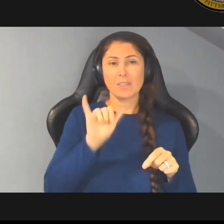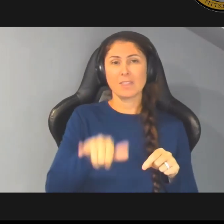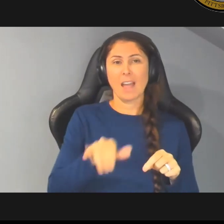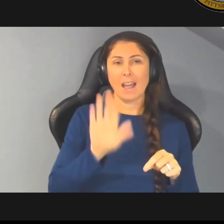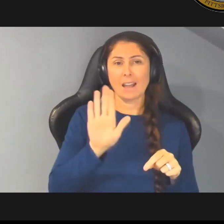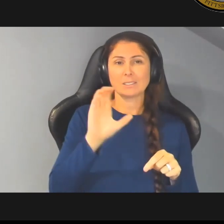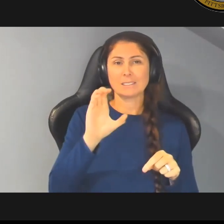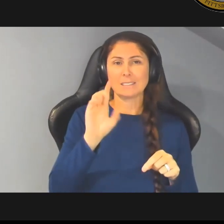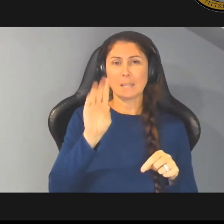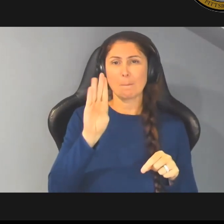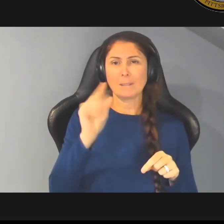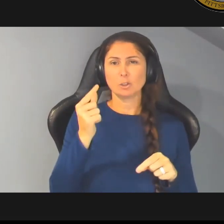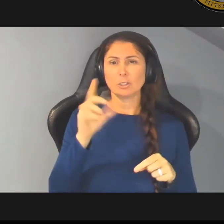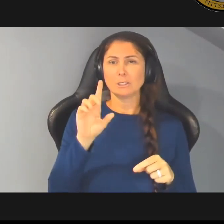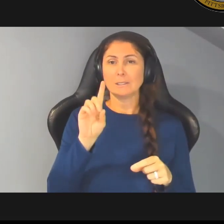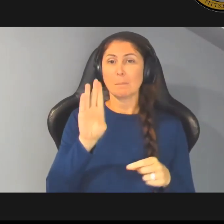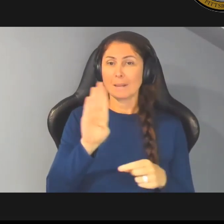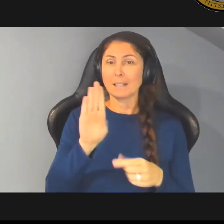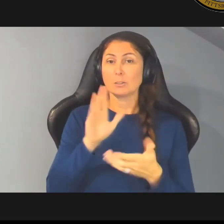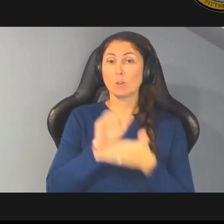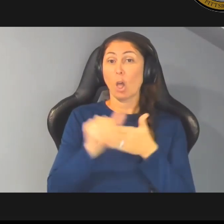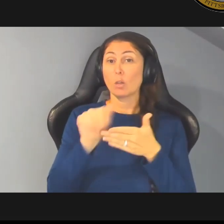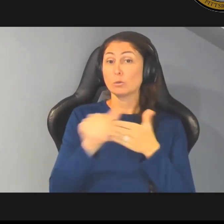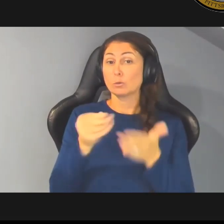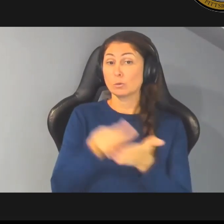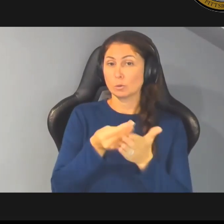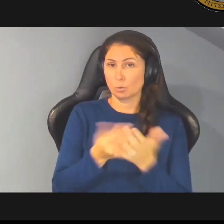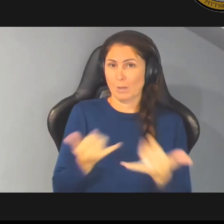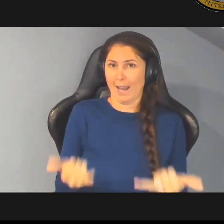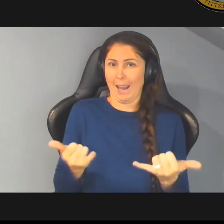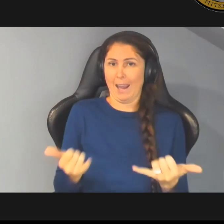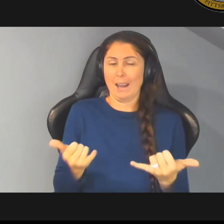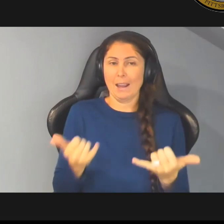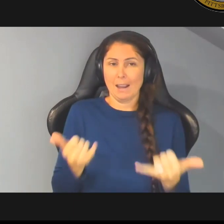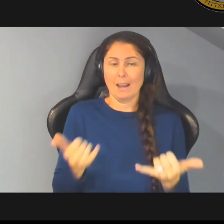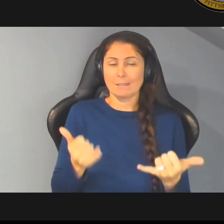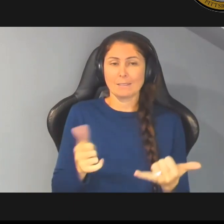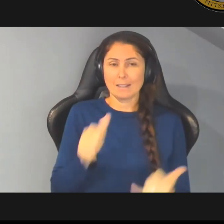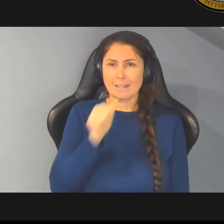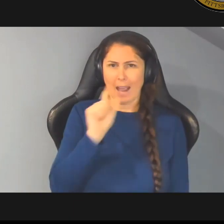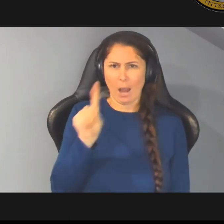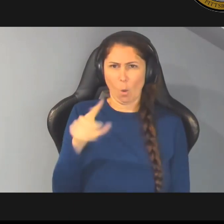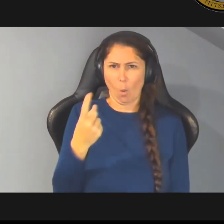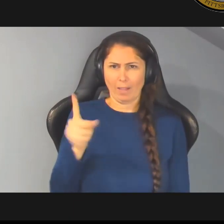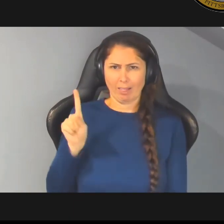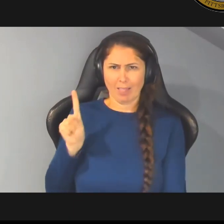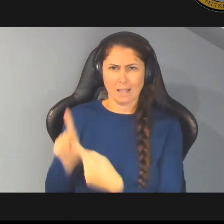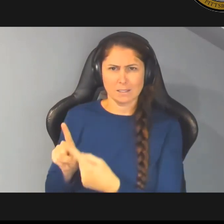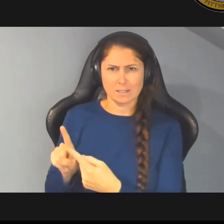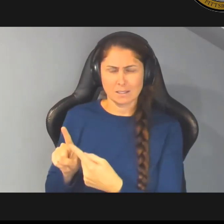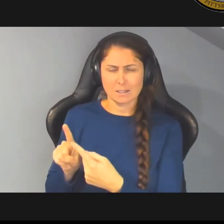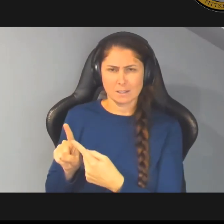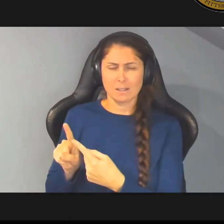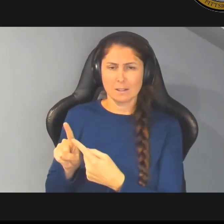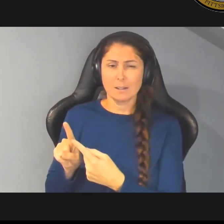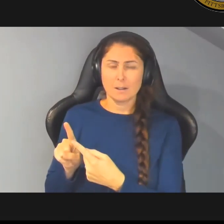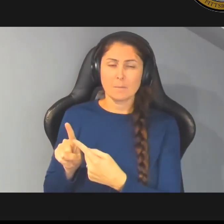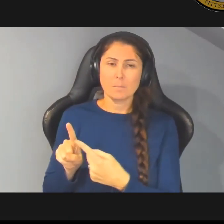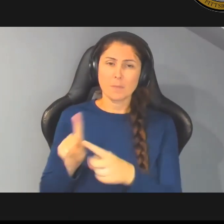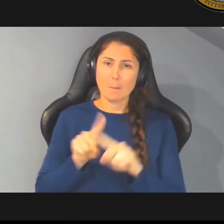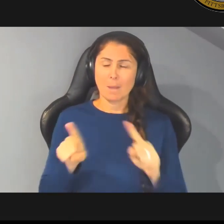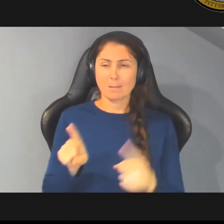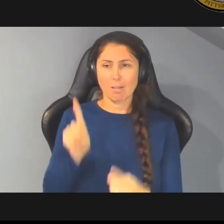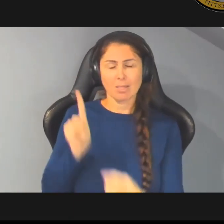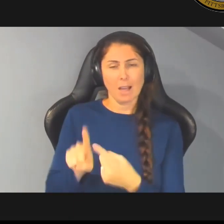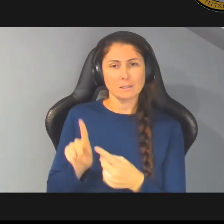dollars we were that shows that the cdbg dollars today are not only less but they are less valuable